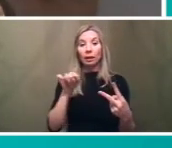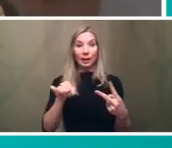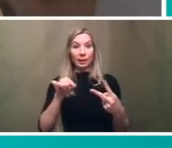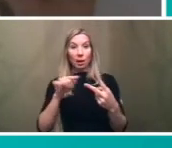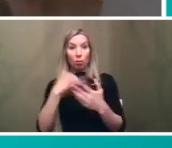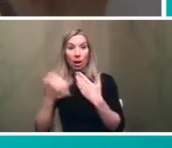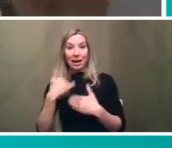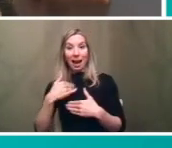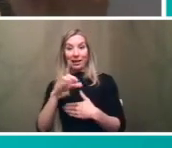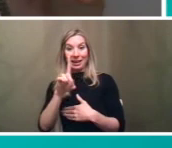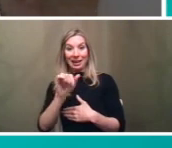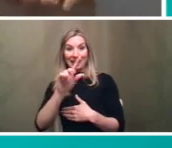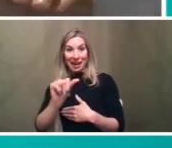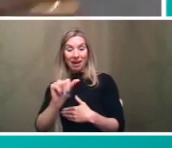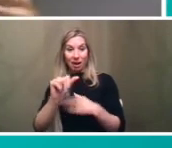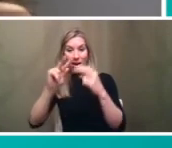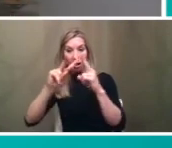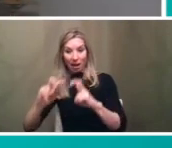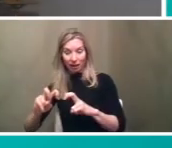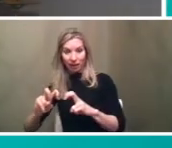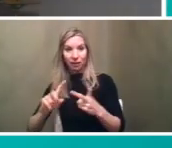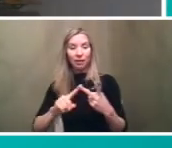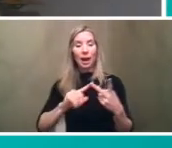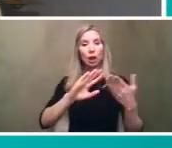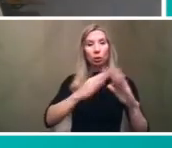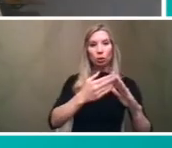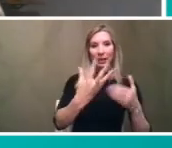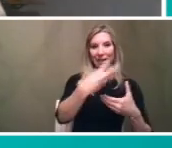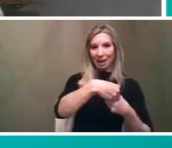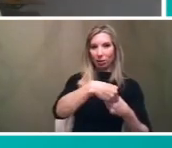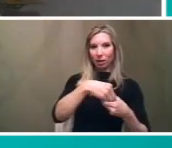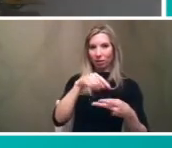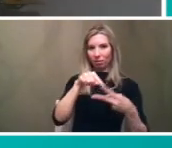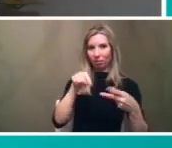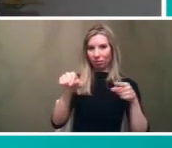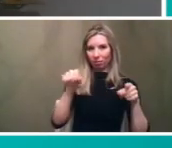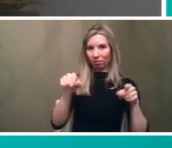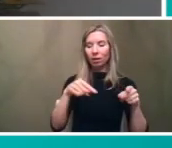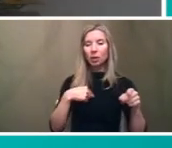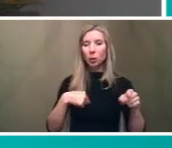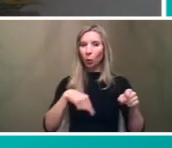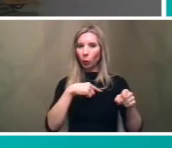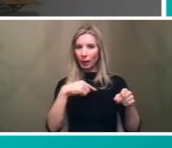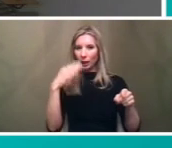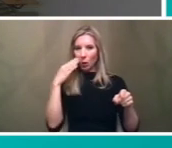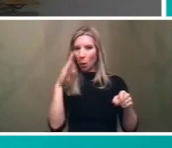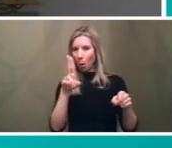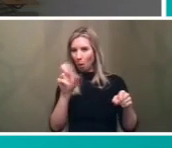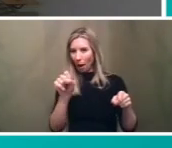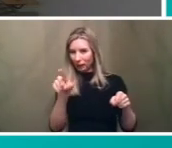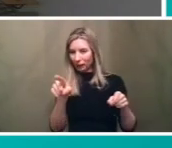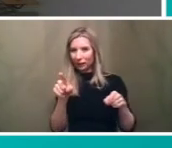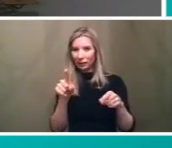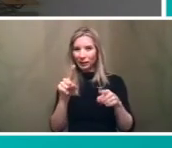analysis and then we also have the community engagement piece and so we are we have the ability to know where the bus is falling behind the schedule